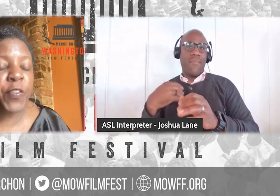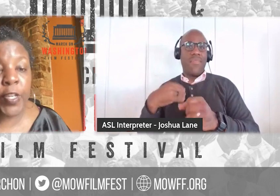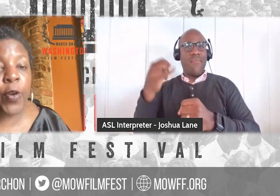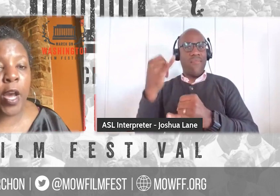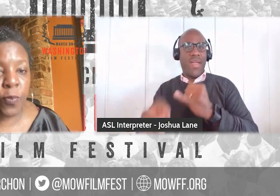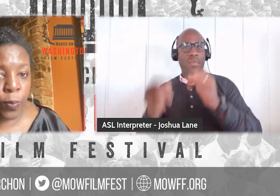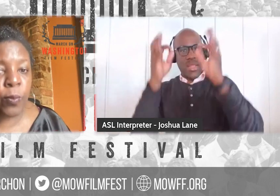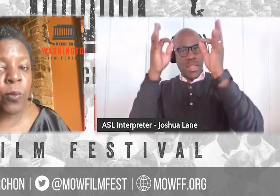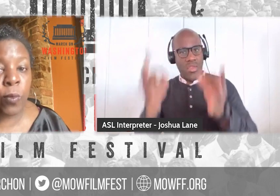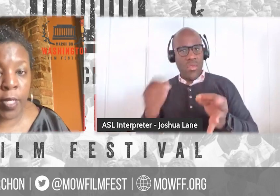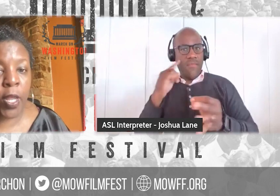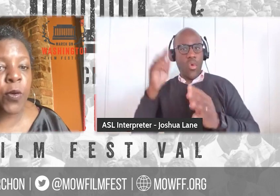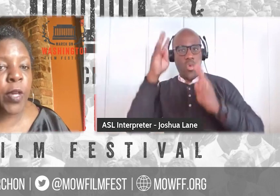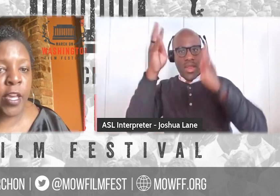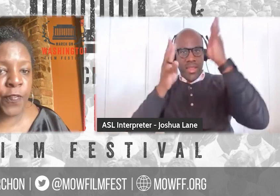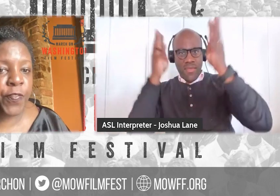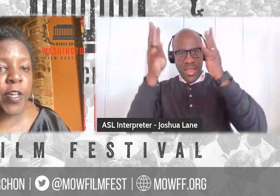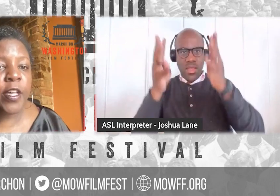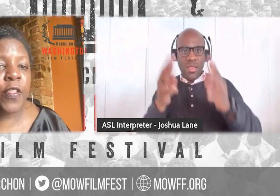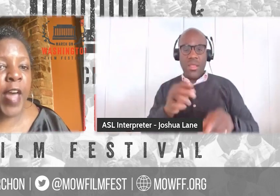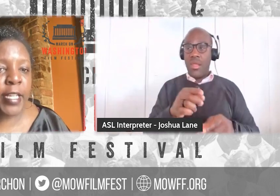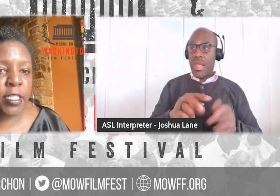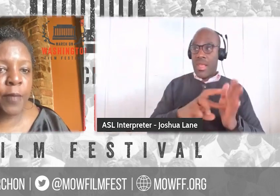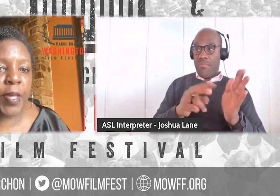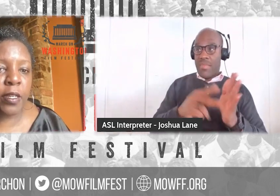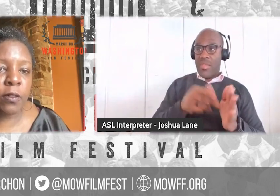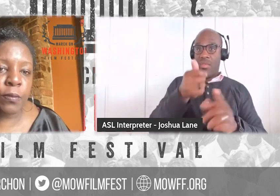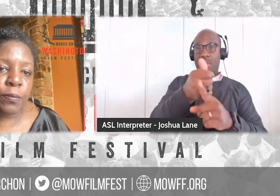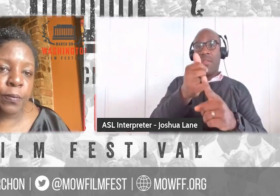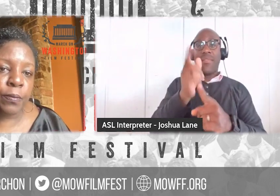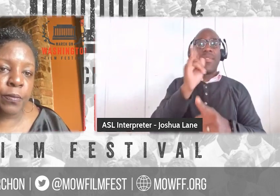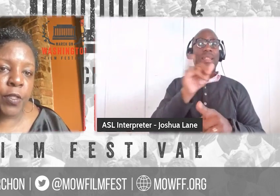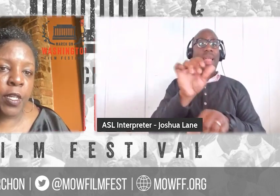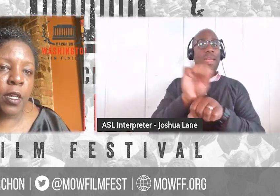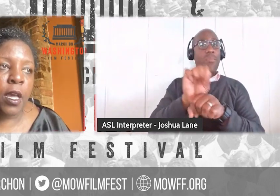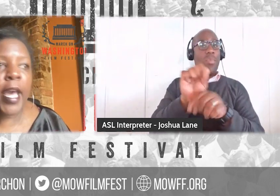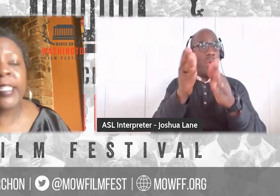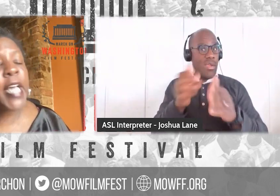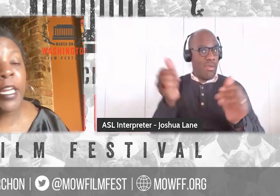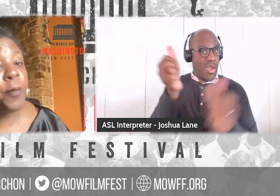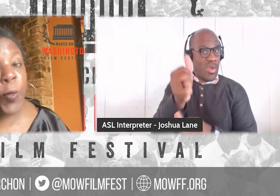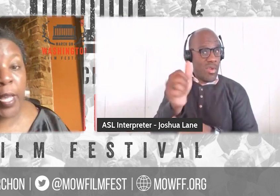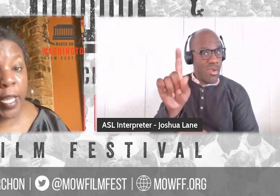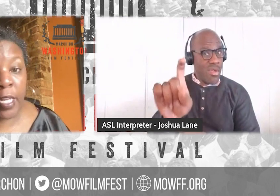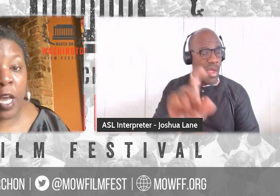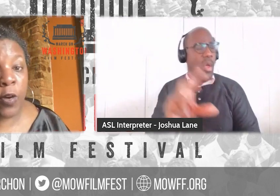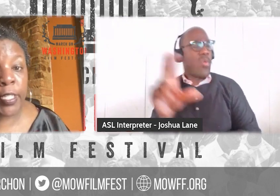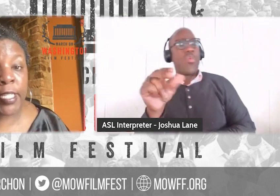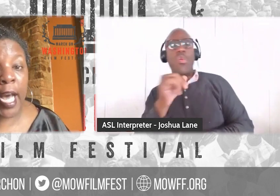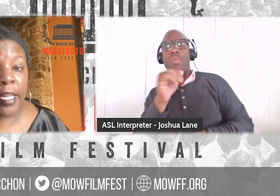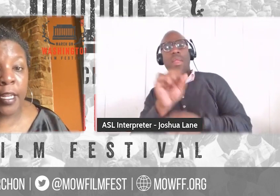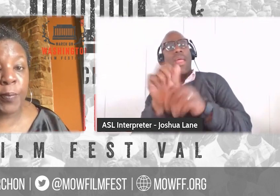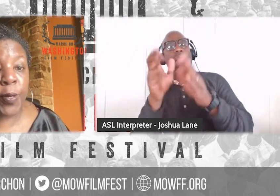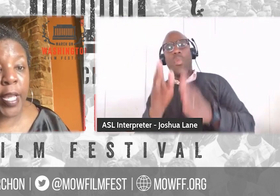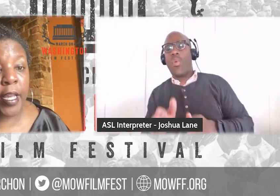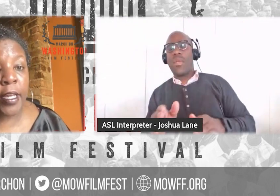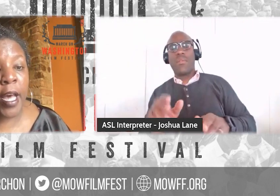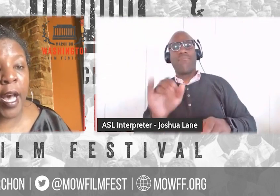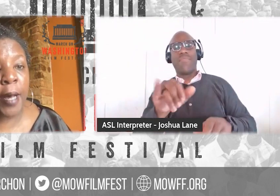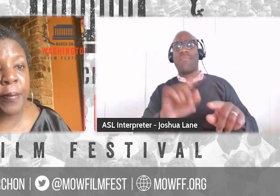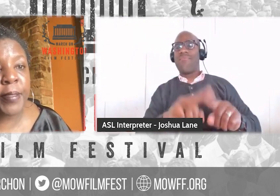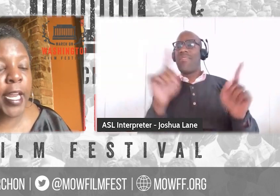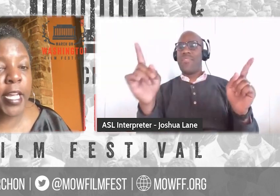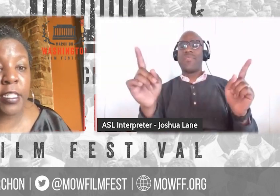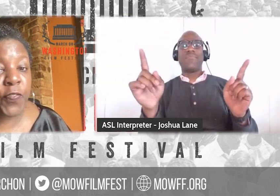you have to figure out, you know, if. So are you more of an employee of them on that project? an employee. No, it's not an employee.